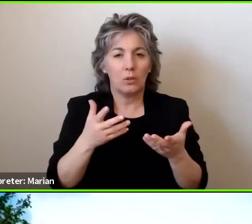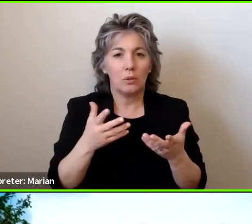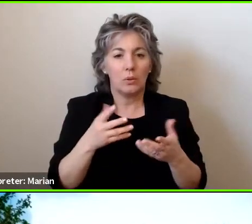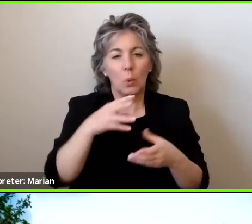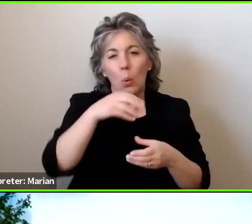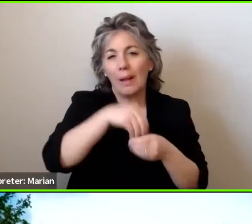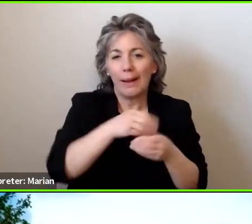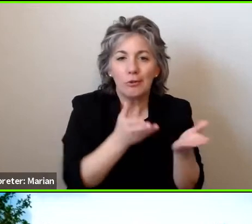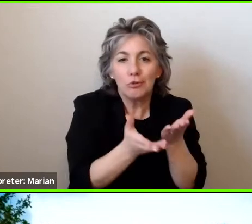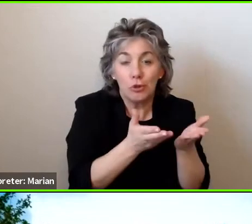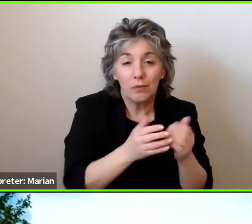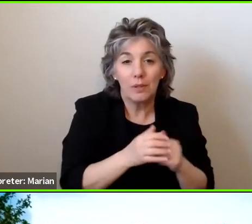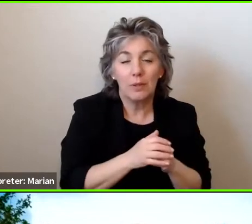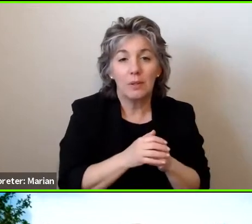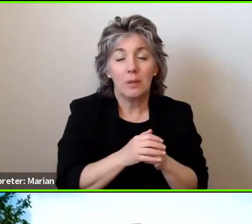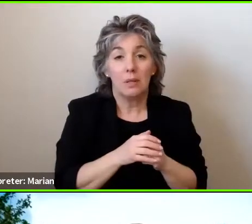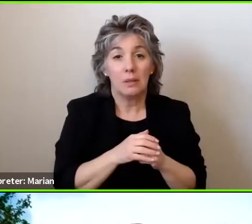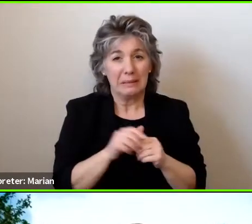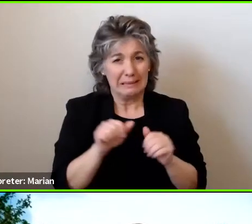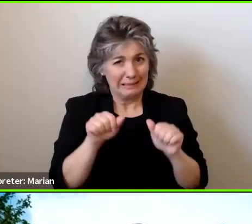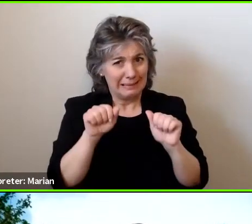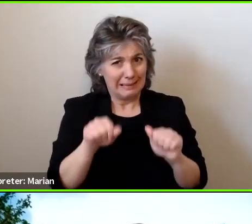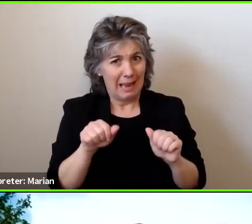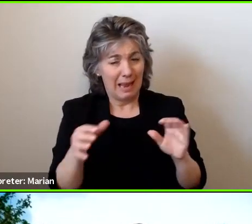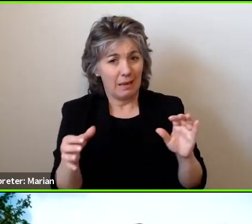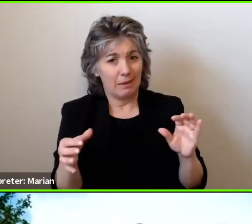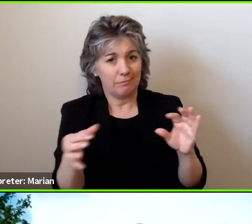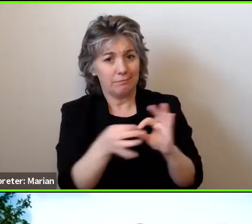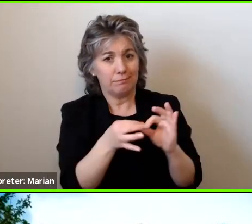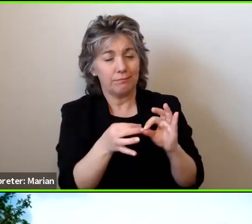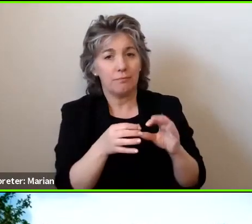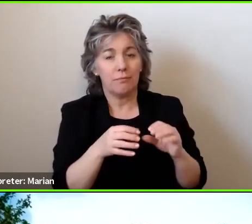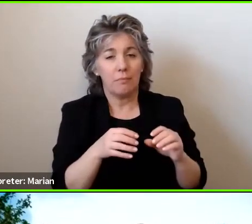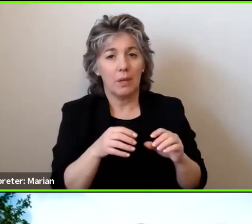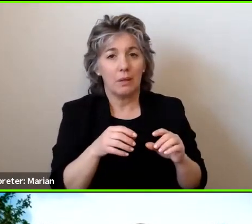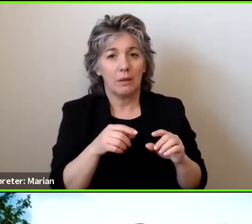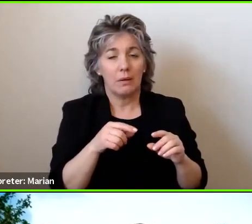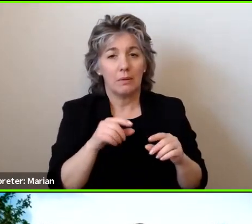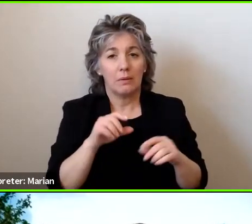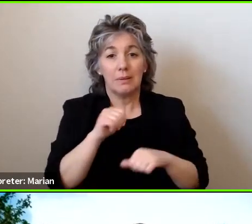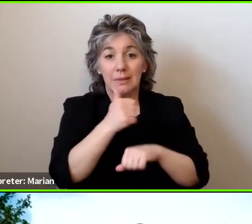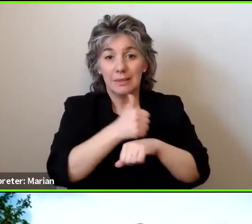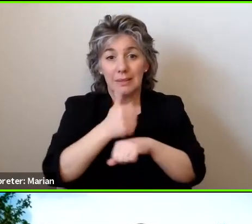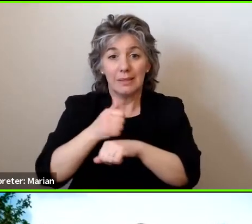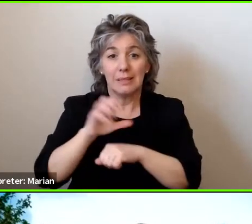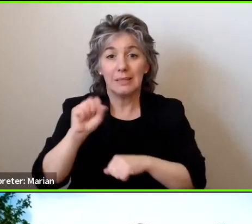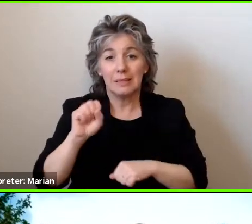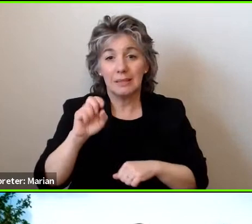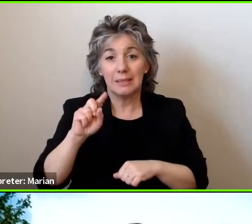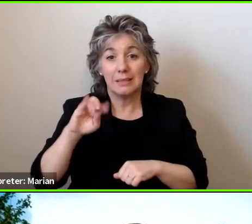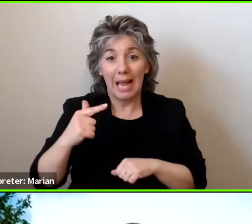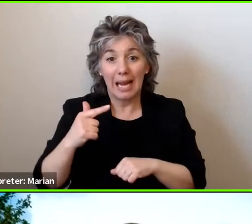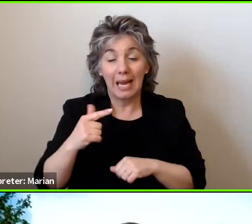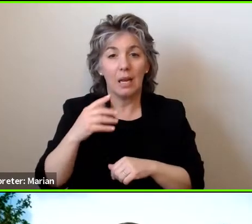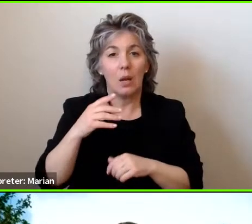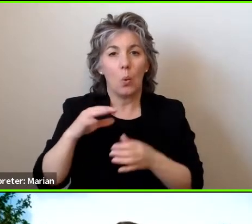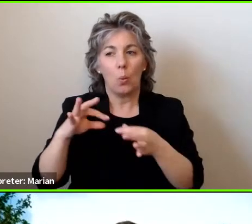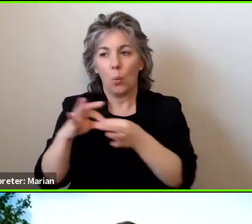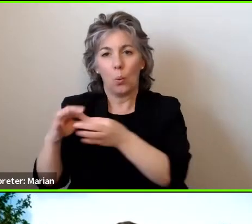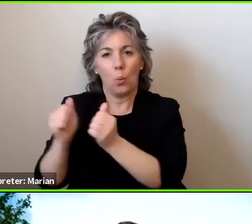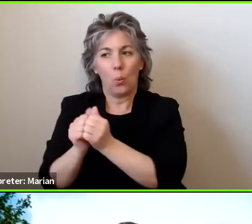link the settings for deploying a ramp to a user's profile? So, for example,